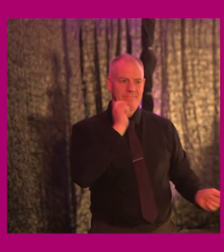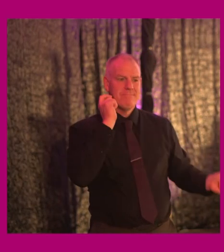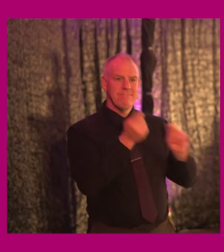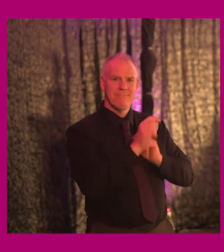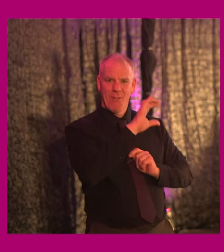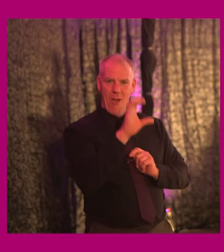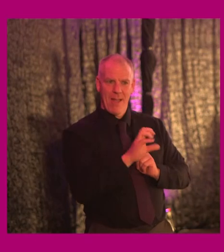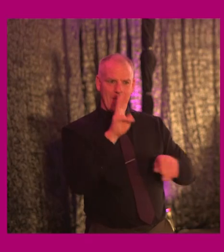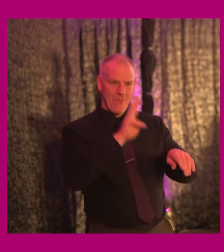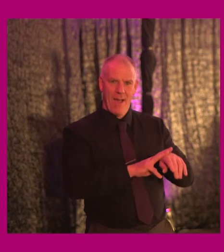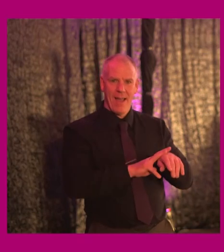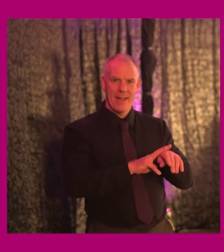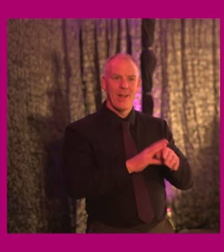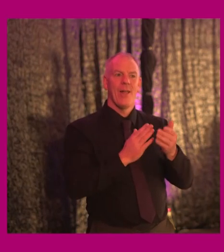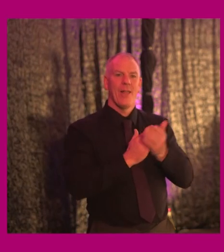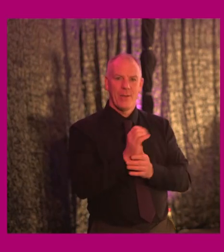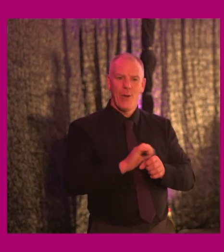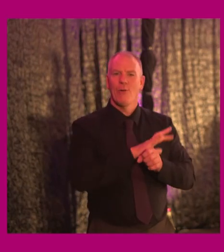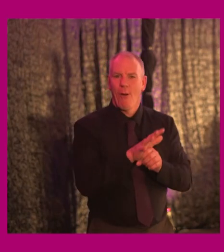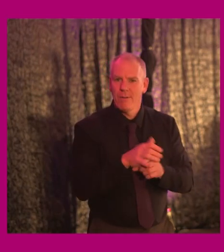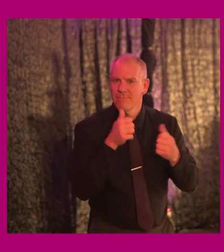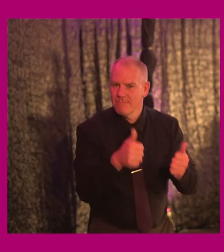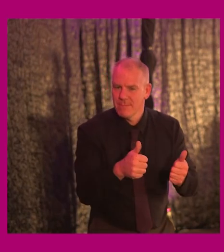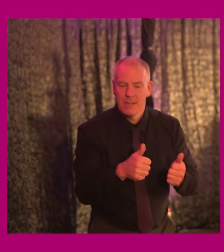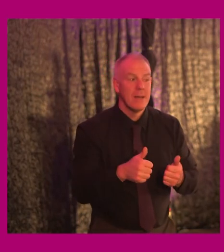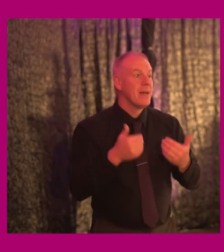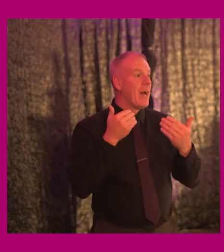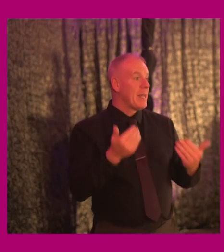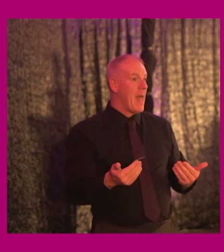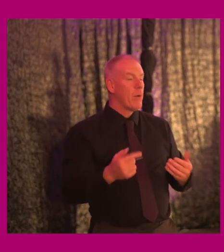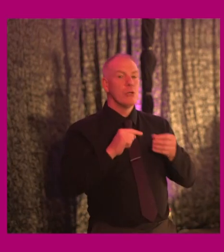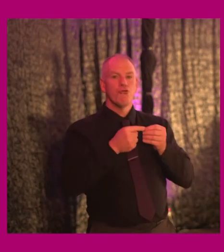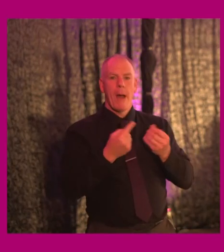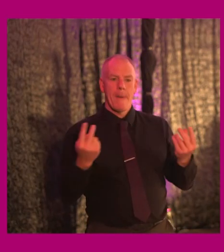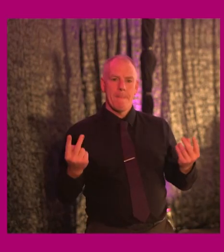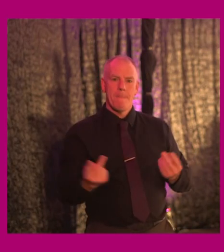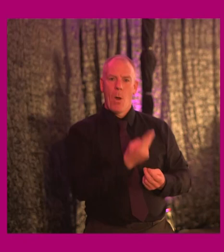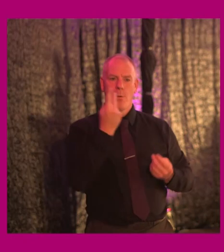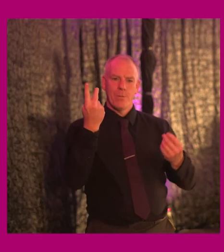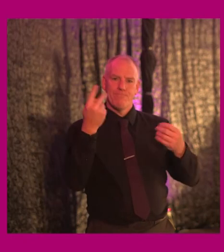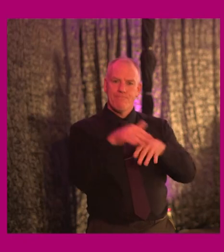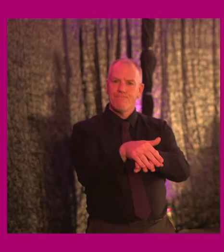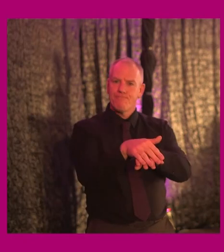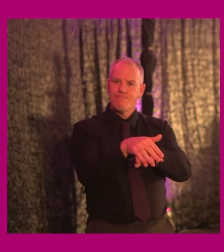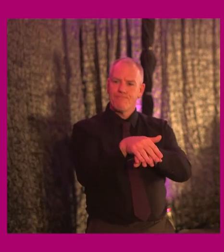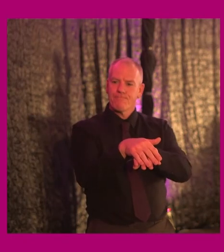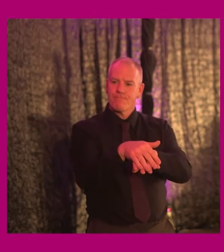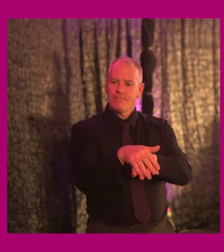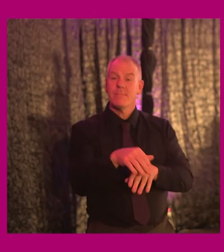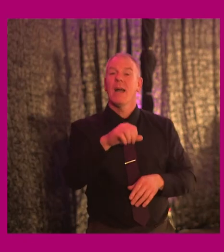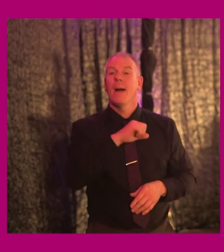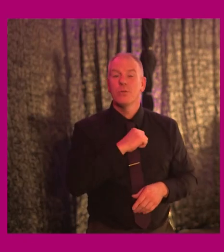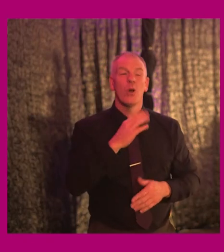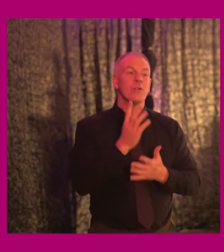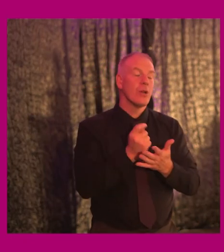to the online only option over the last couple of years. Uh, but now we're trying to do both. Uh, I'm sure there were bits and